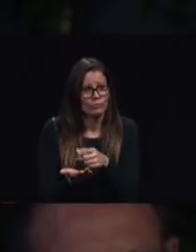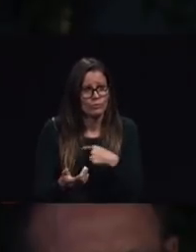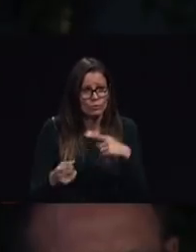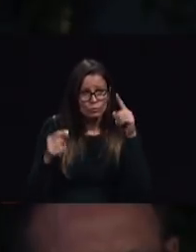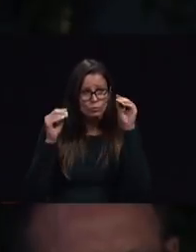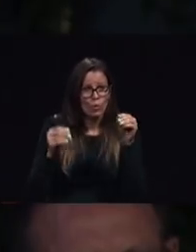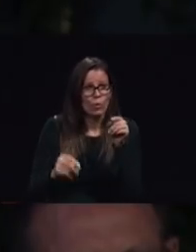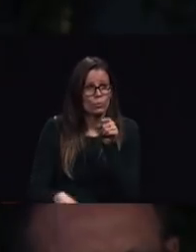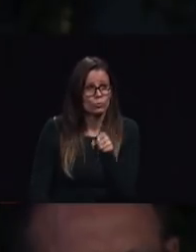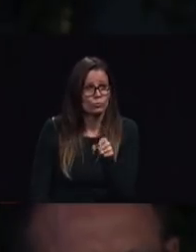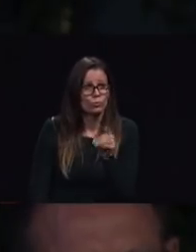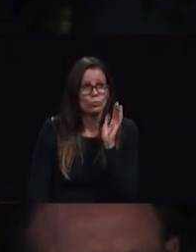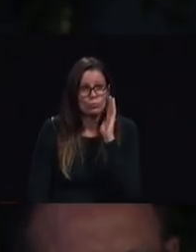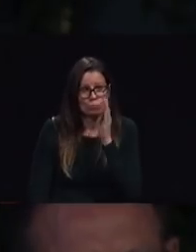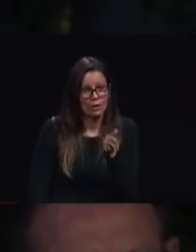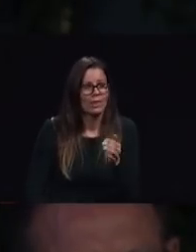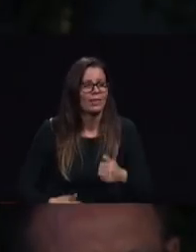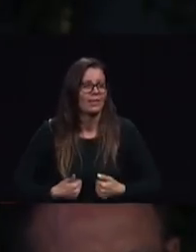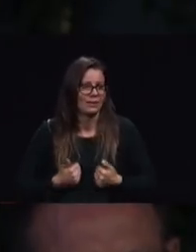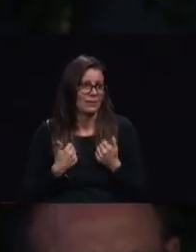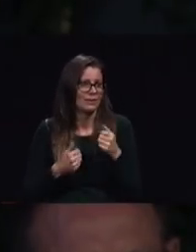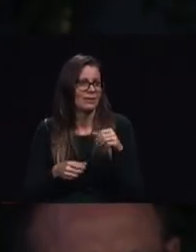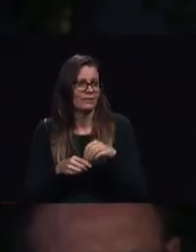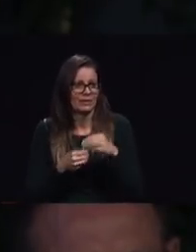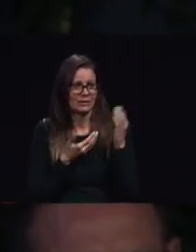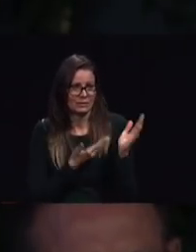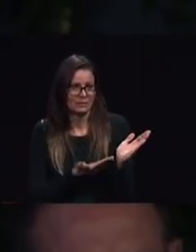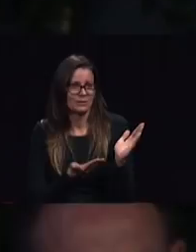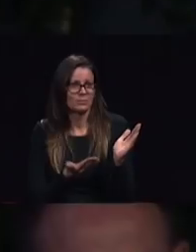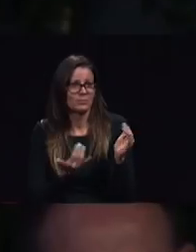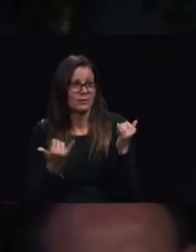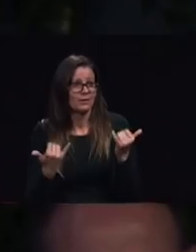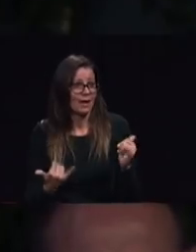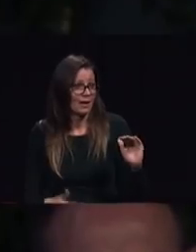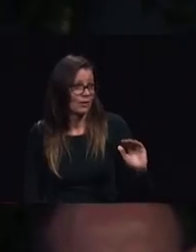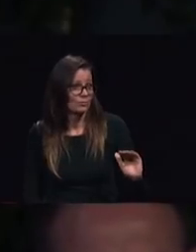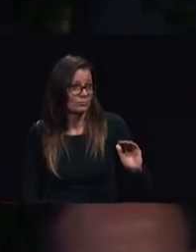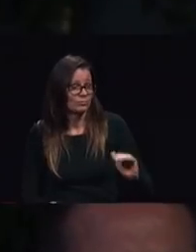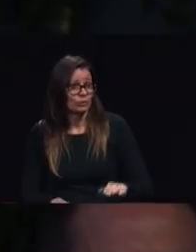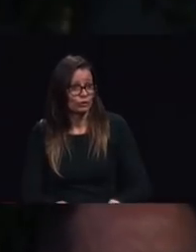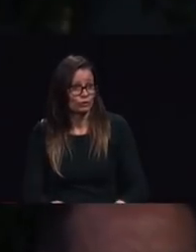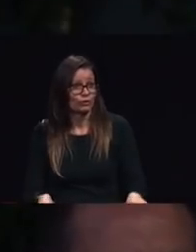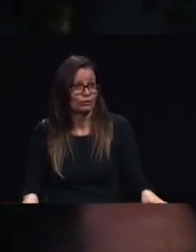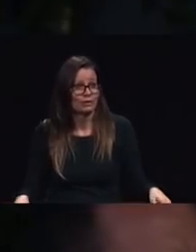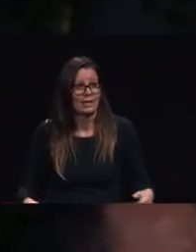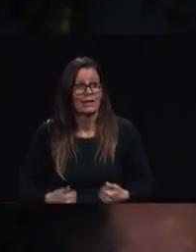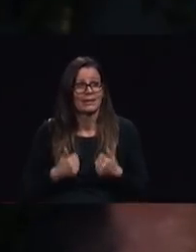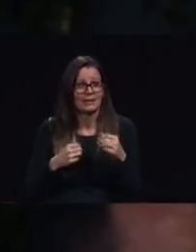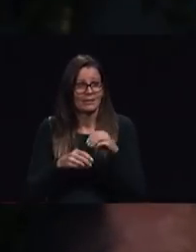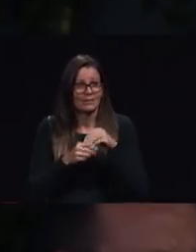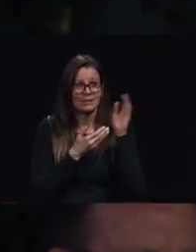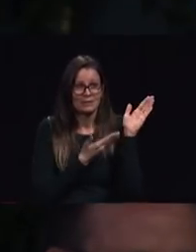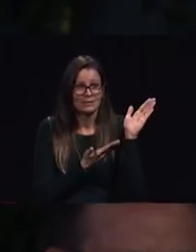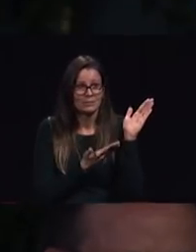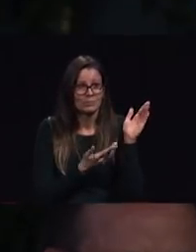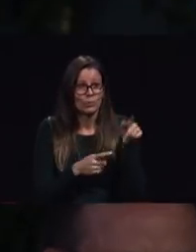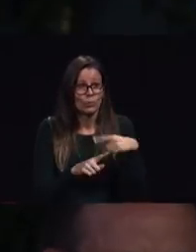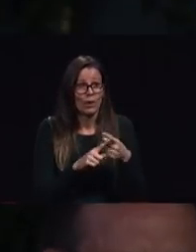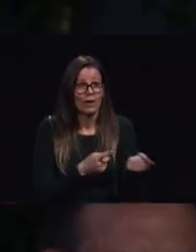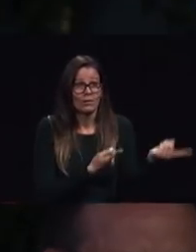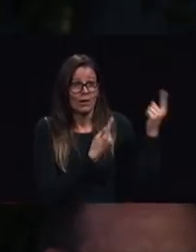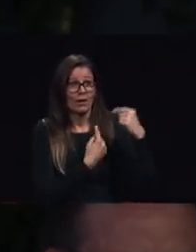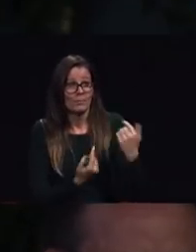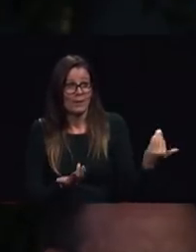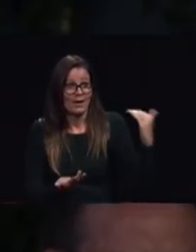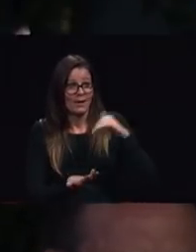abide in him and now little children abide in him that when he appears we may have